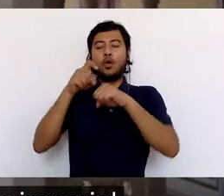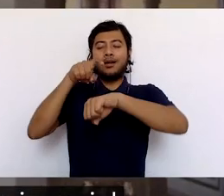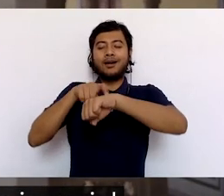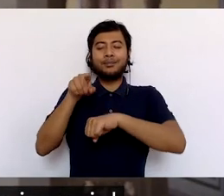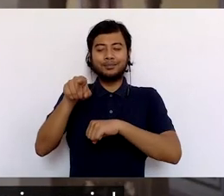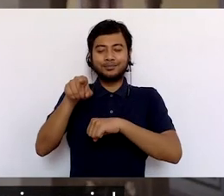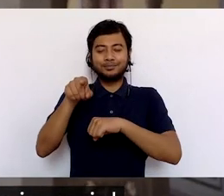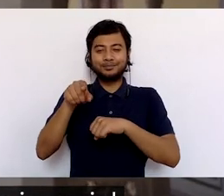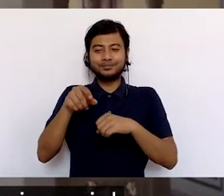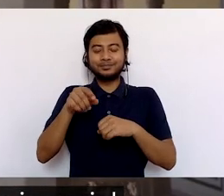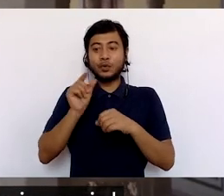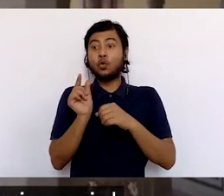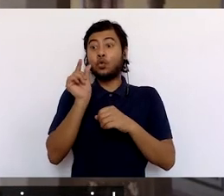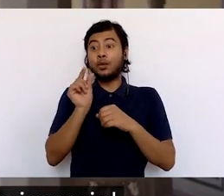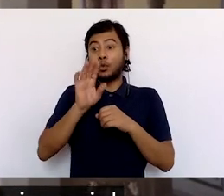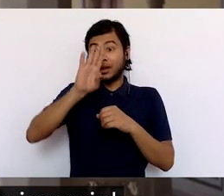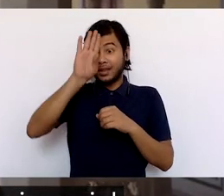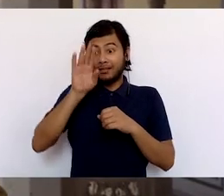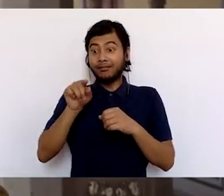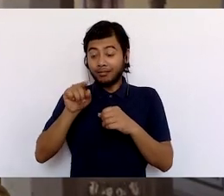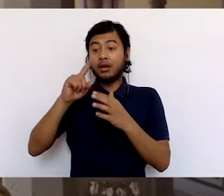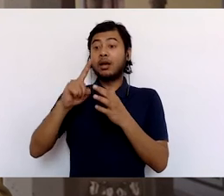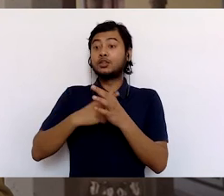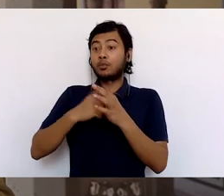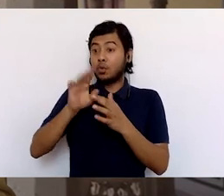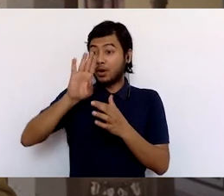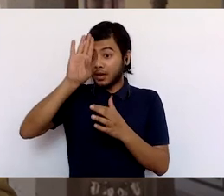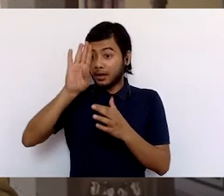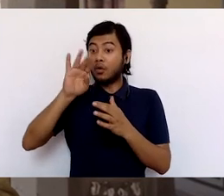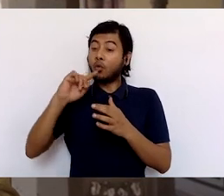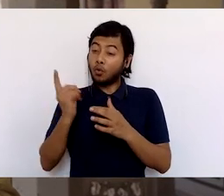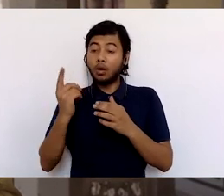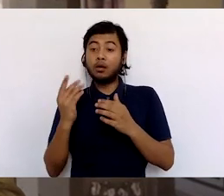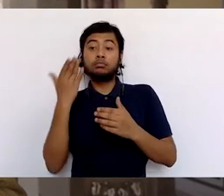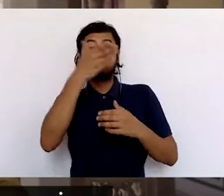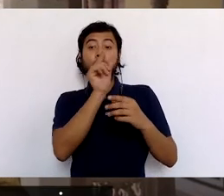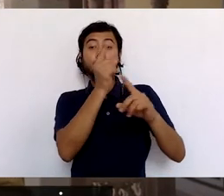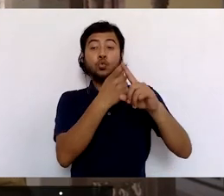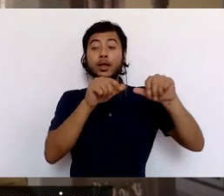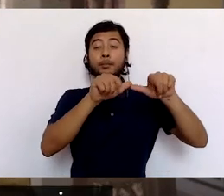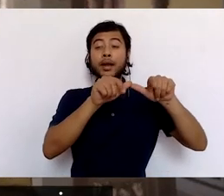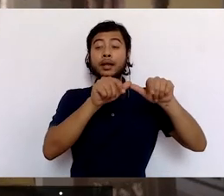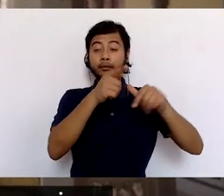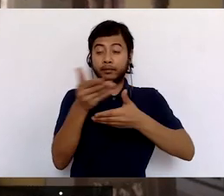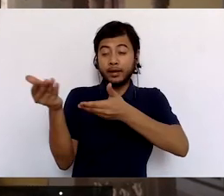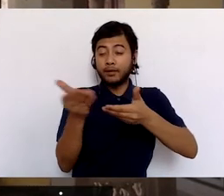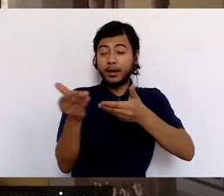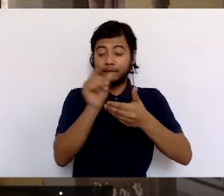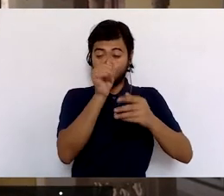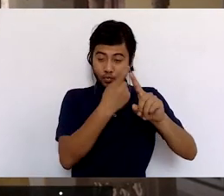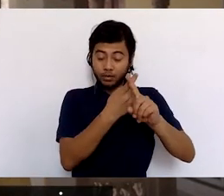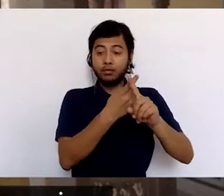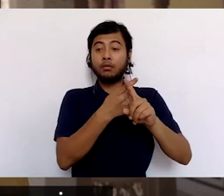stopped in Jaipur on his way back from the Imperial Assemblage of 1877 in Delhi, a gathering that Savai Ram Singh,